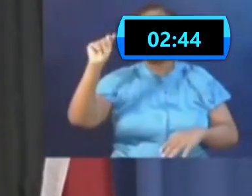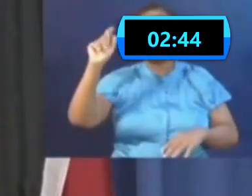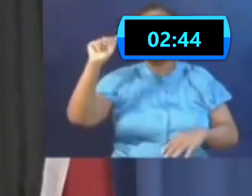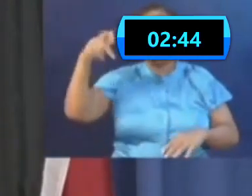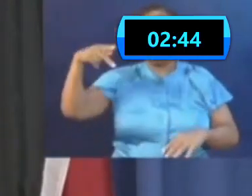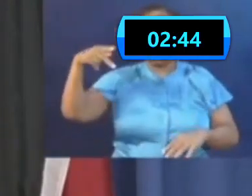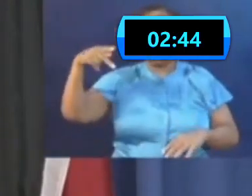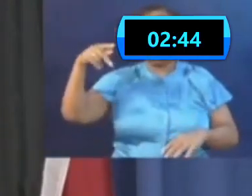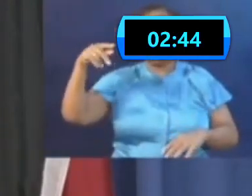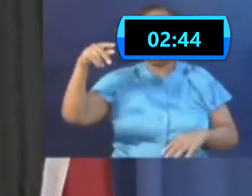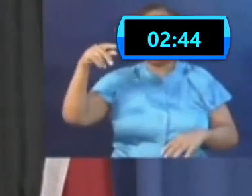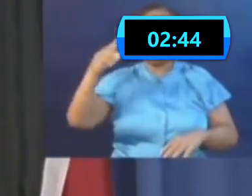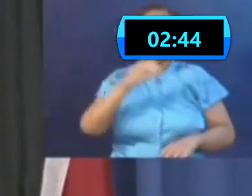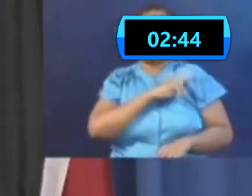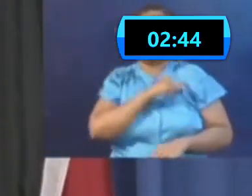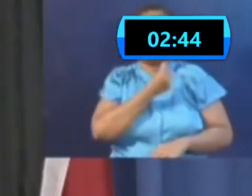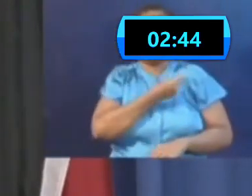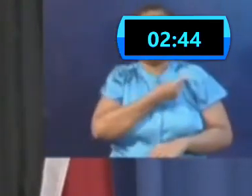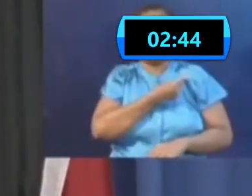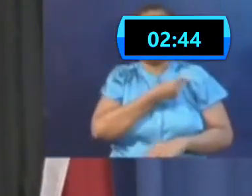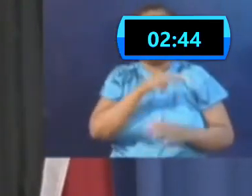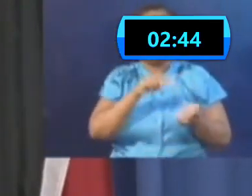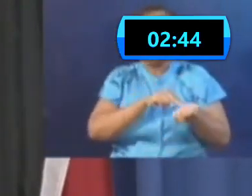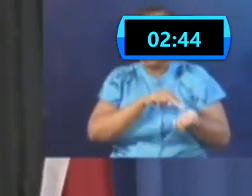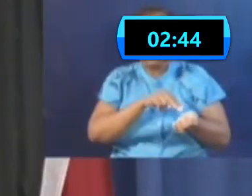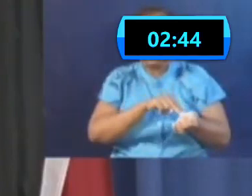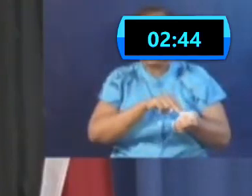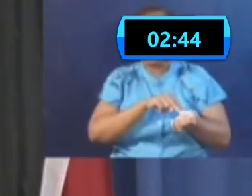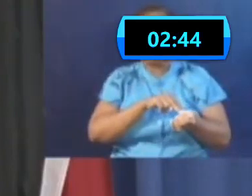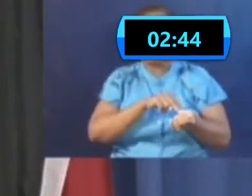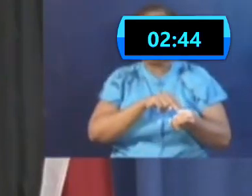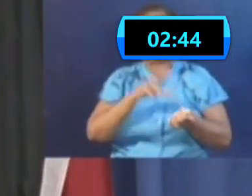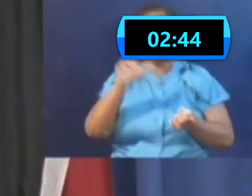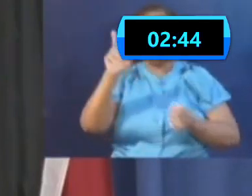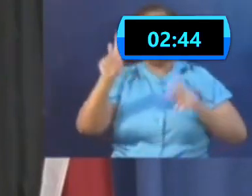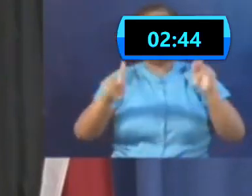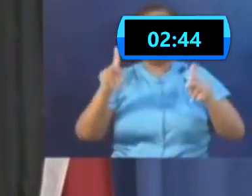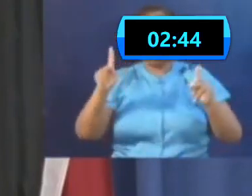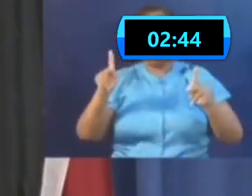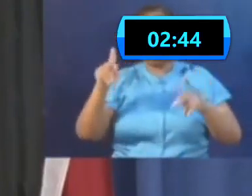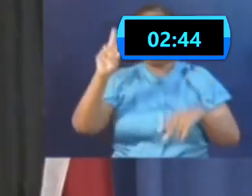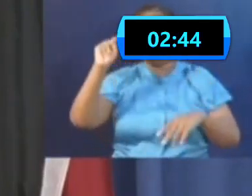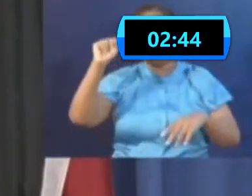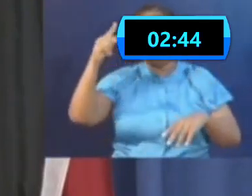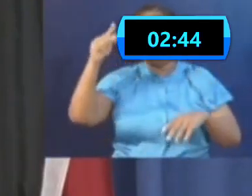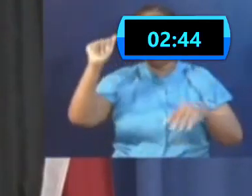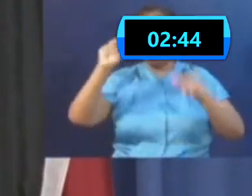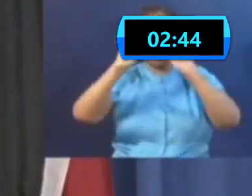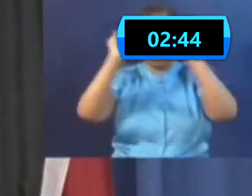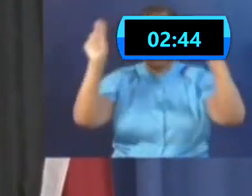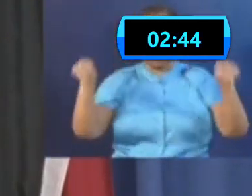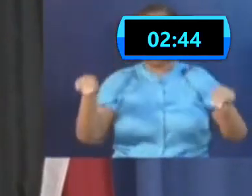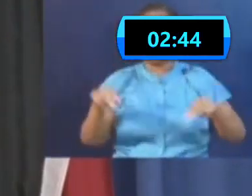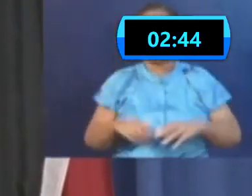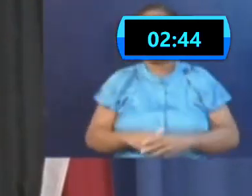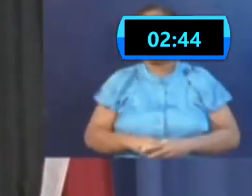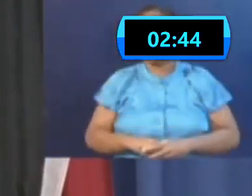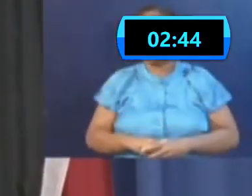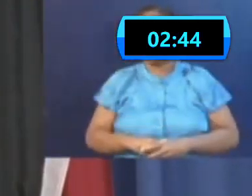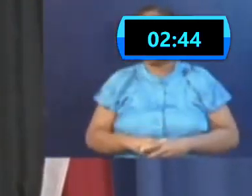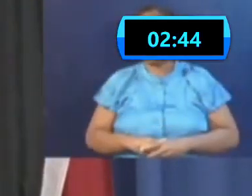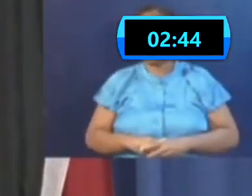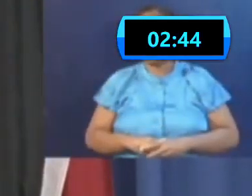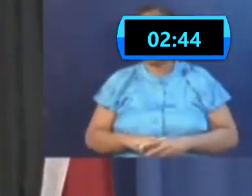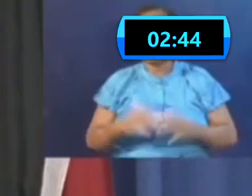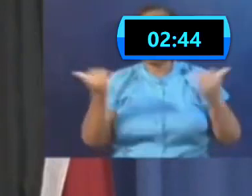is now a step-down facility. There are three individuals. As it relates to what the Minister alluded to in terms of the discharge criteria,